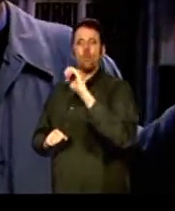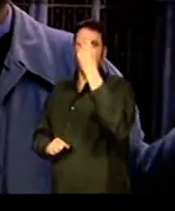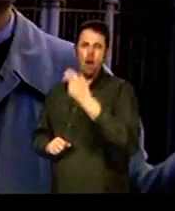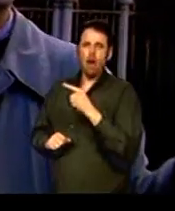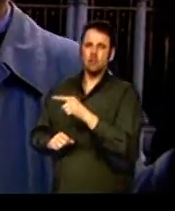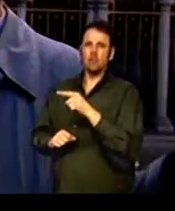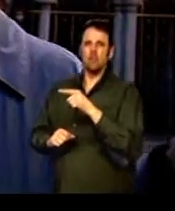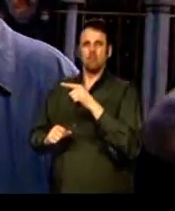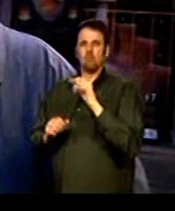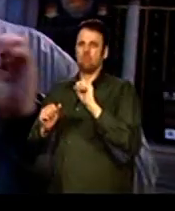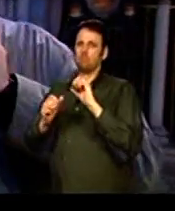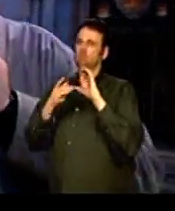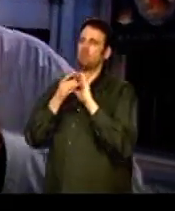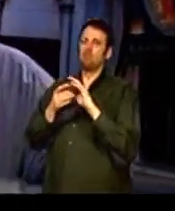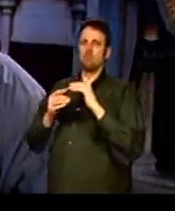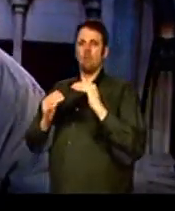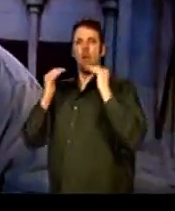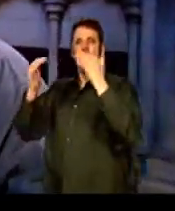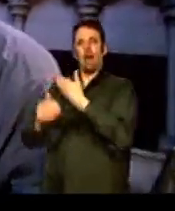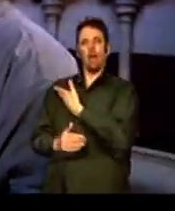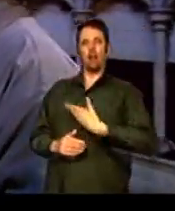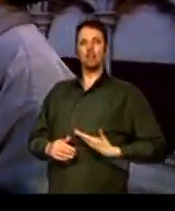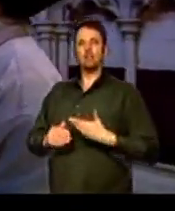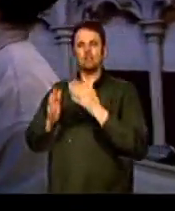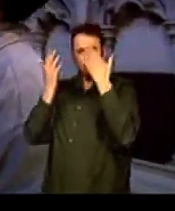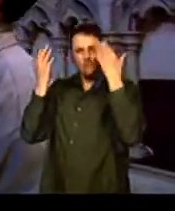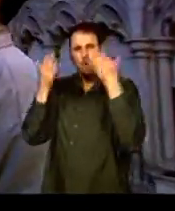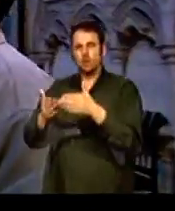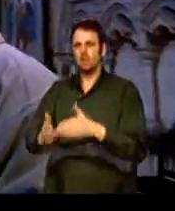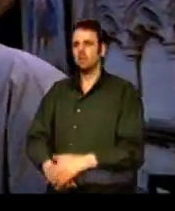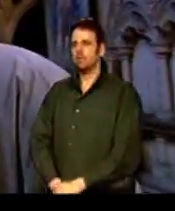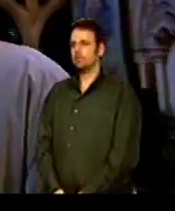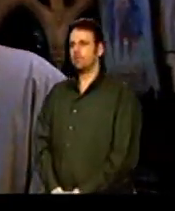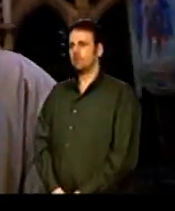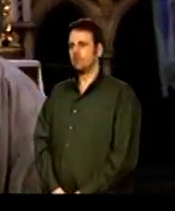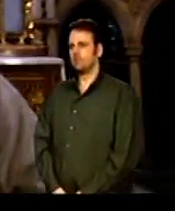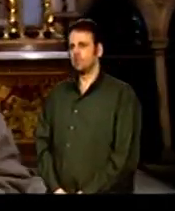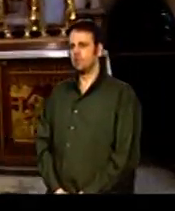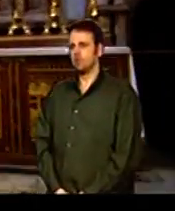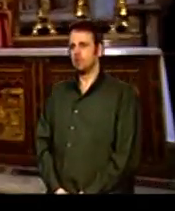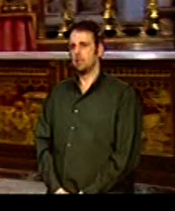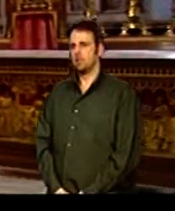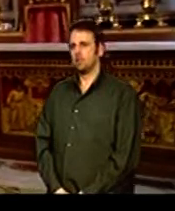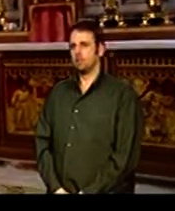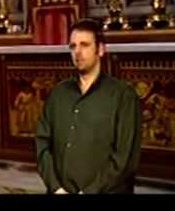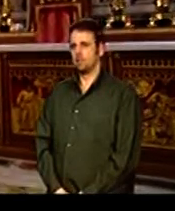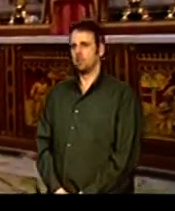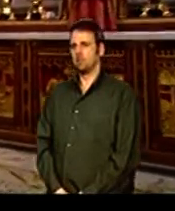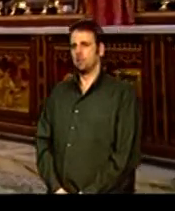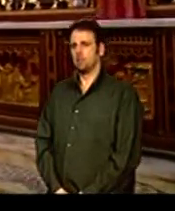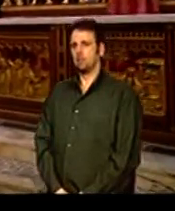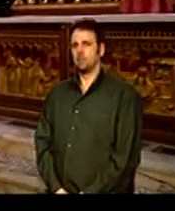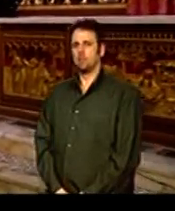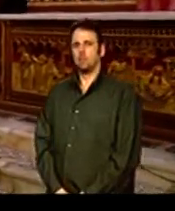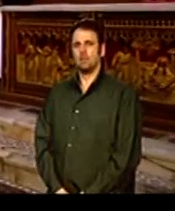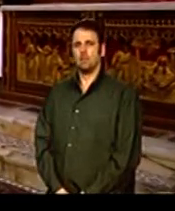This is a most spectacular series of gestures by Pearson towards the art